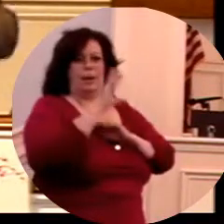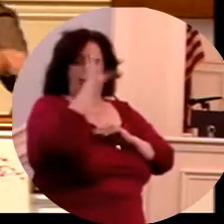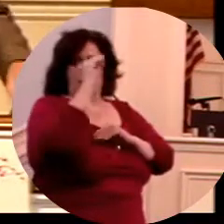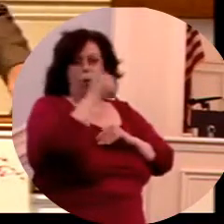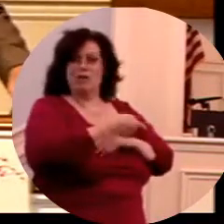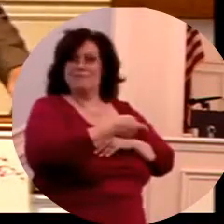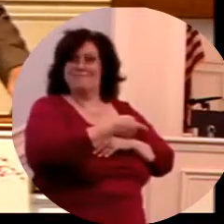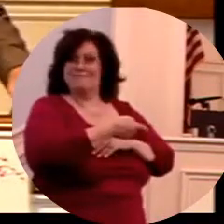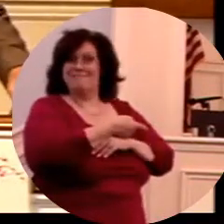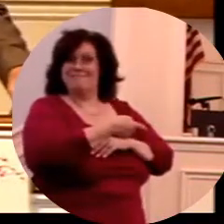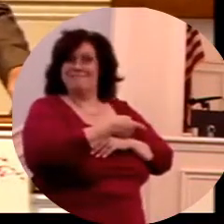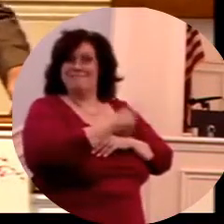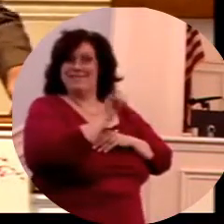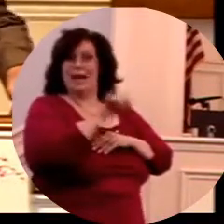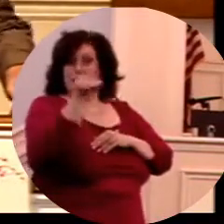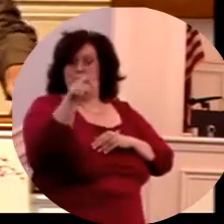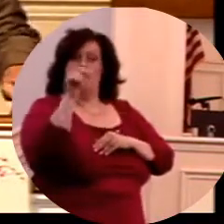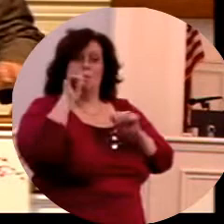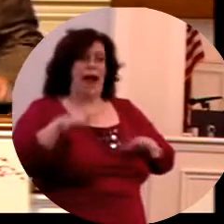blessings of God.